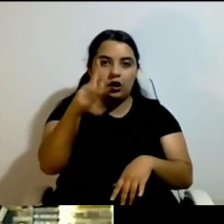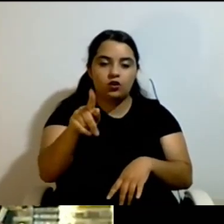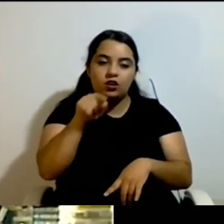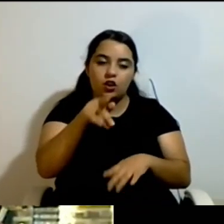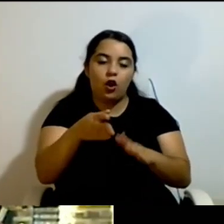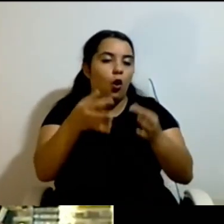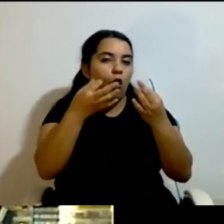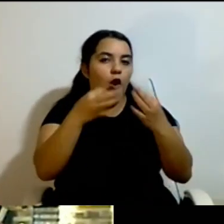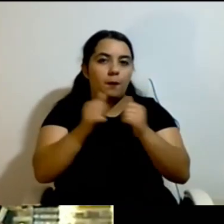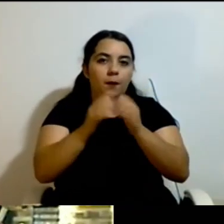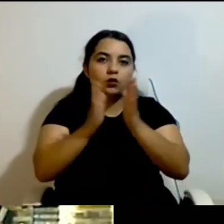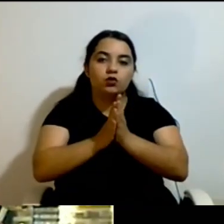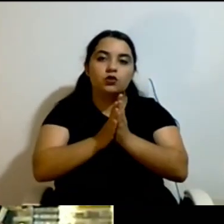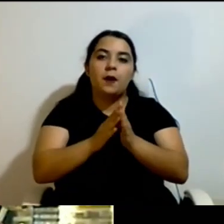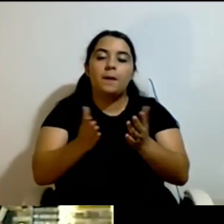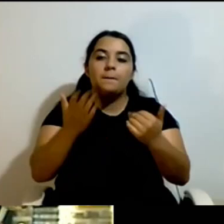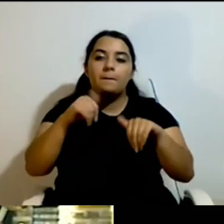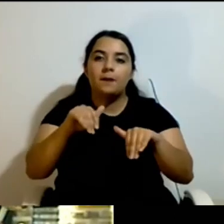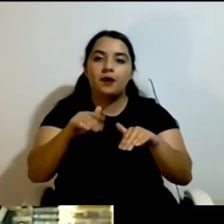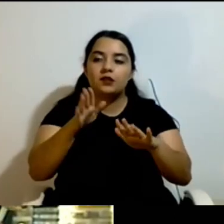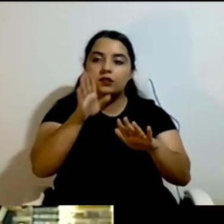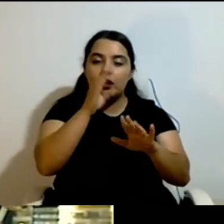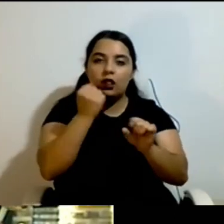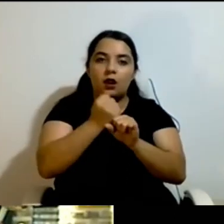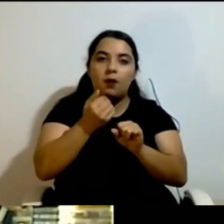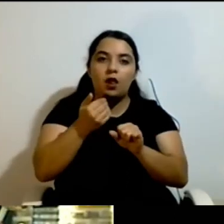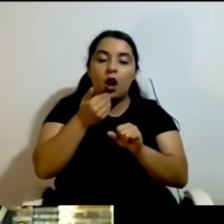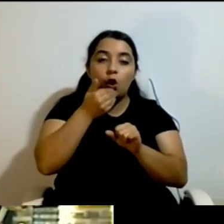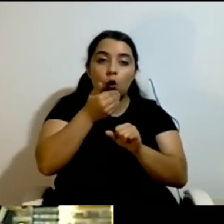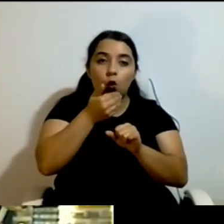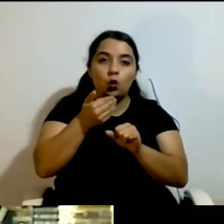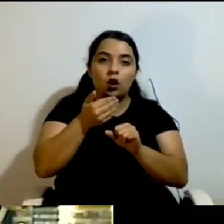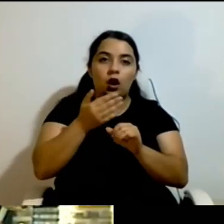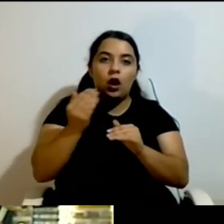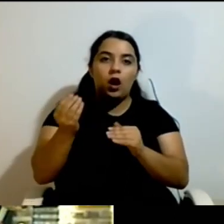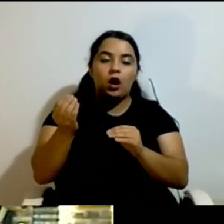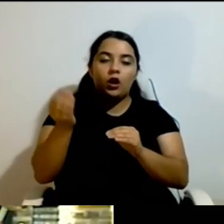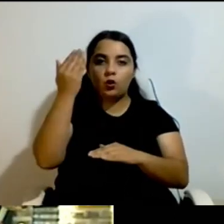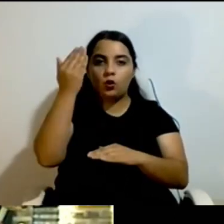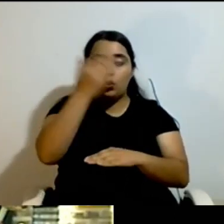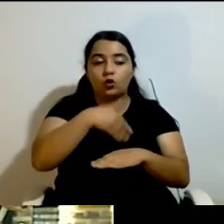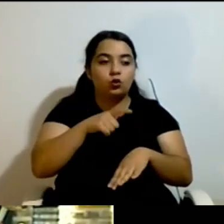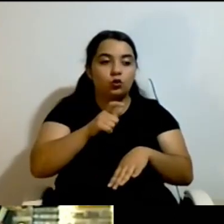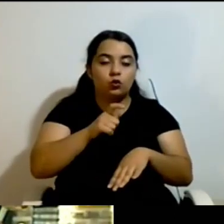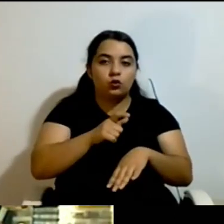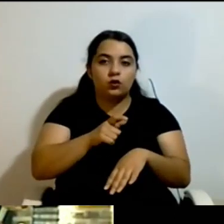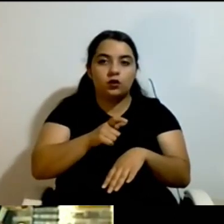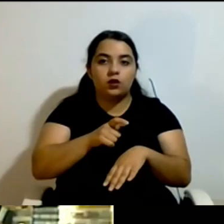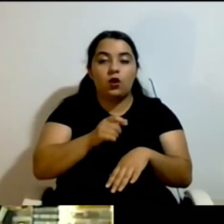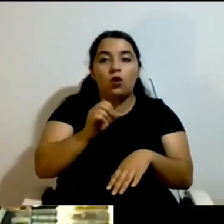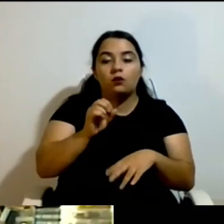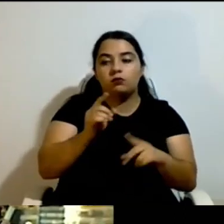work, there is not a count of the various minutes. In night work, you have either a low, a medium, or a high